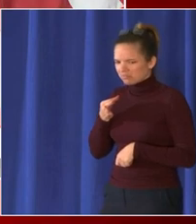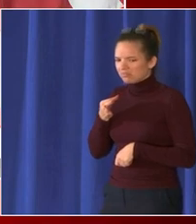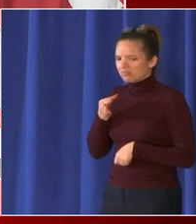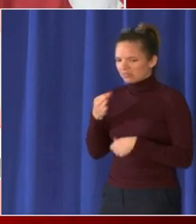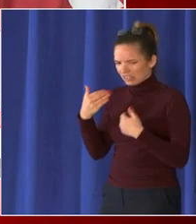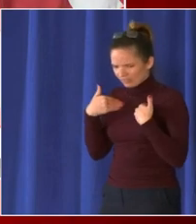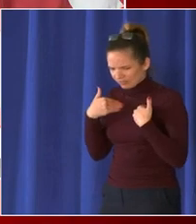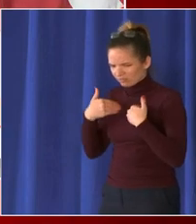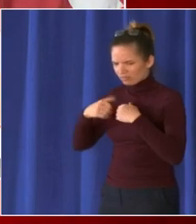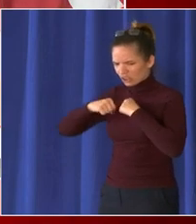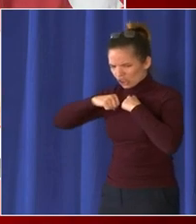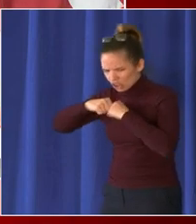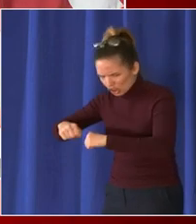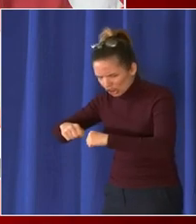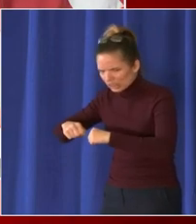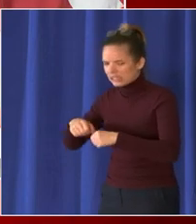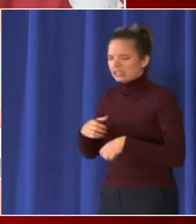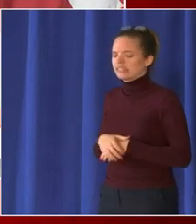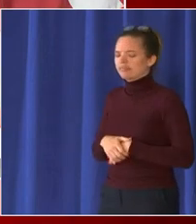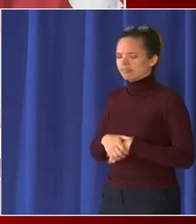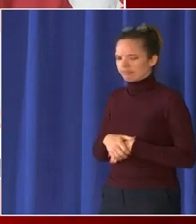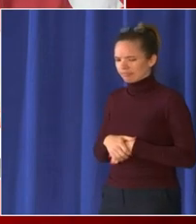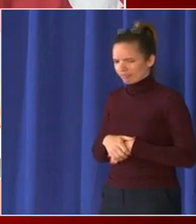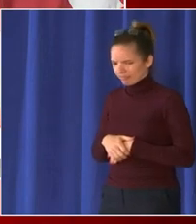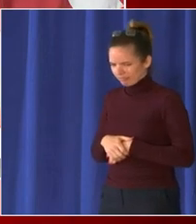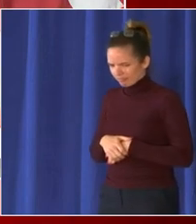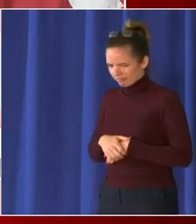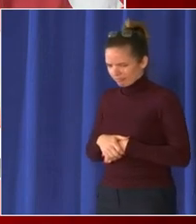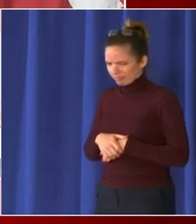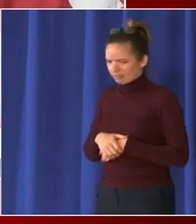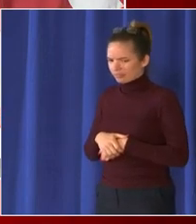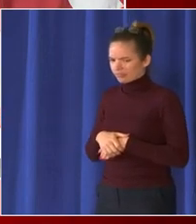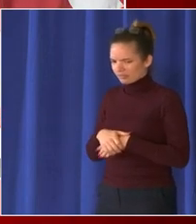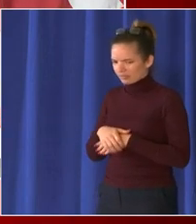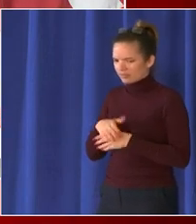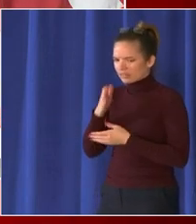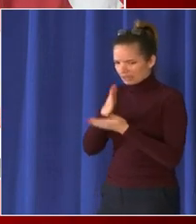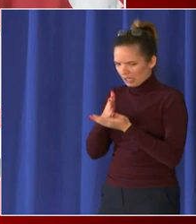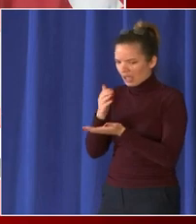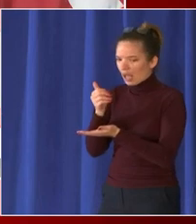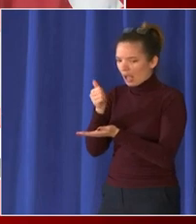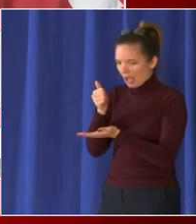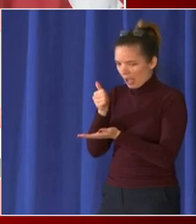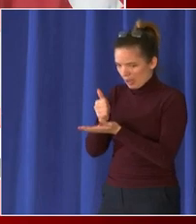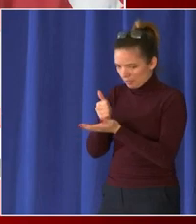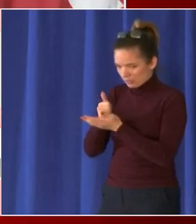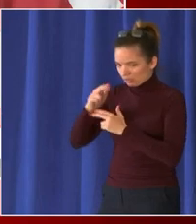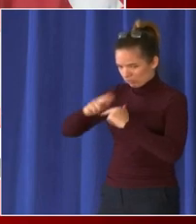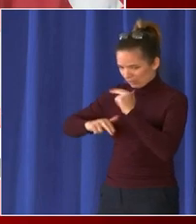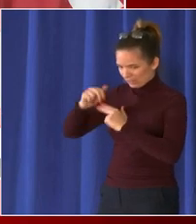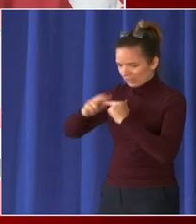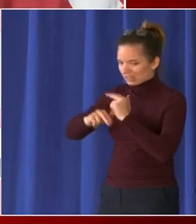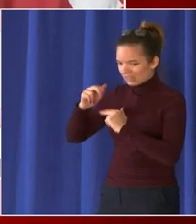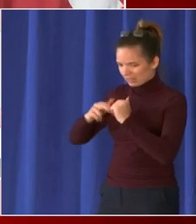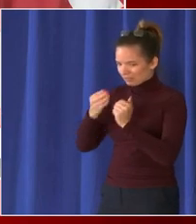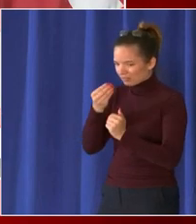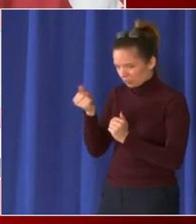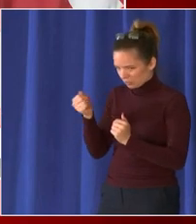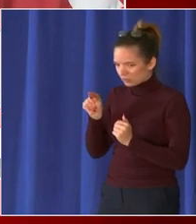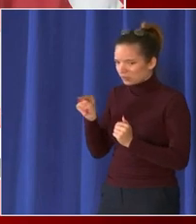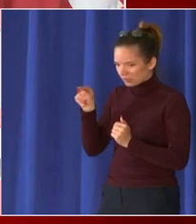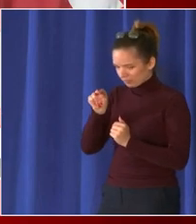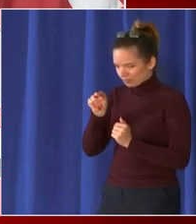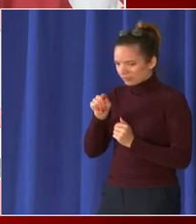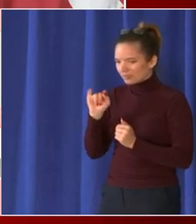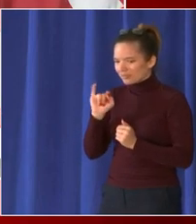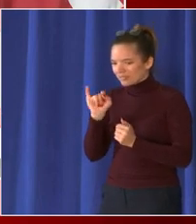security they help with you know construction projects they are really running a little a little town um